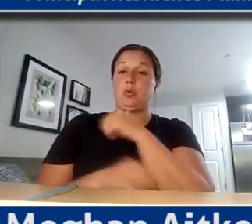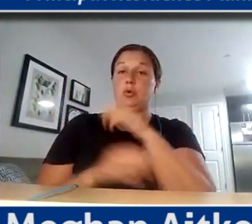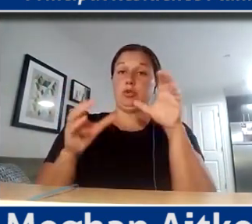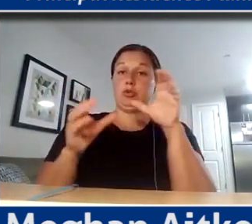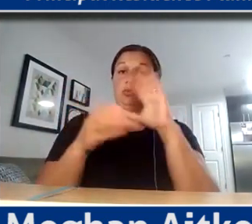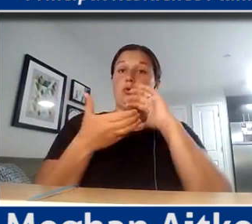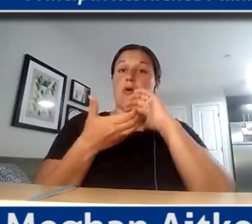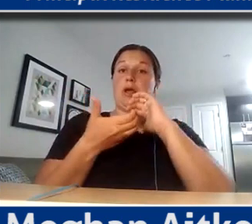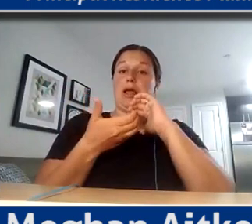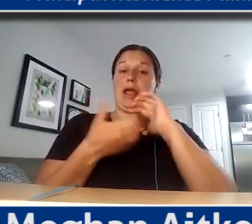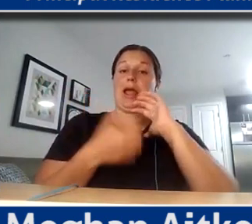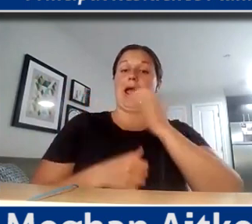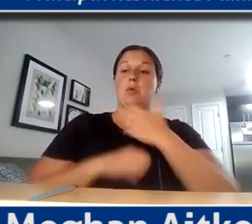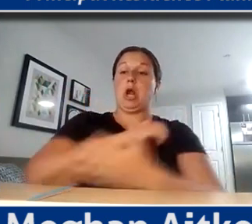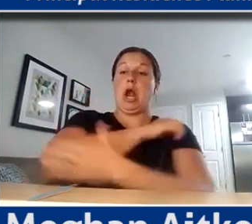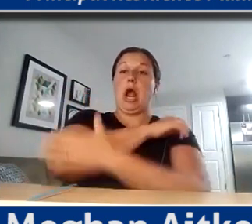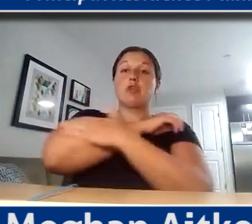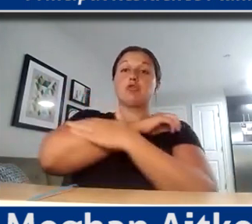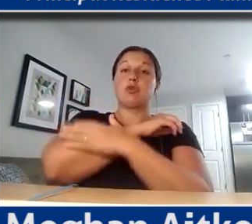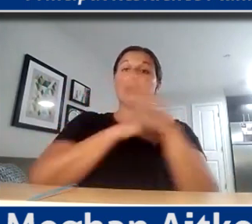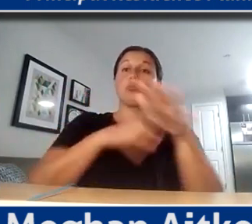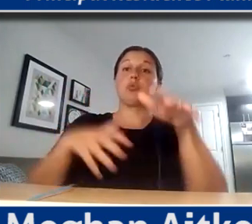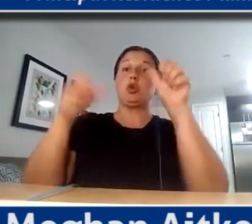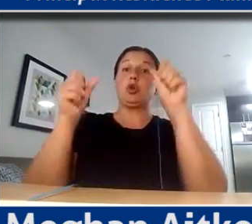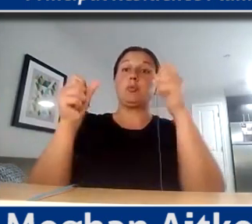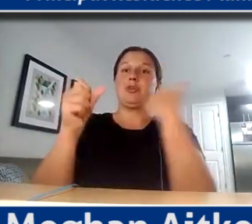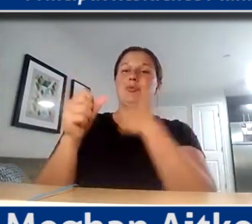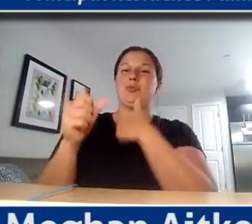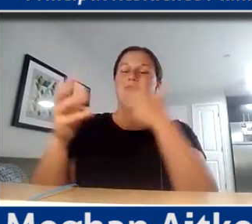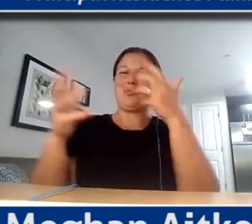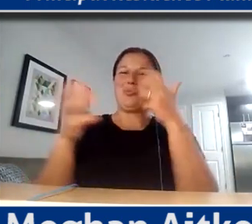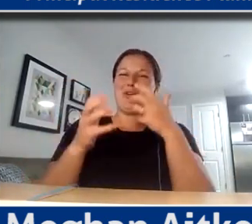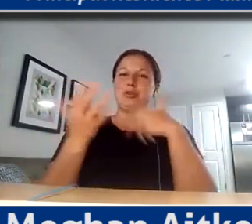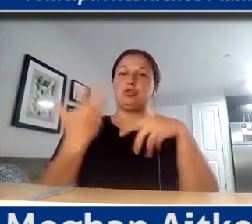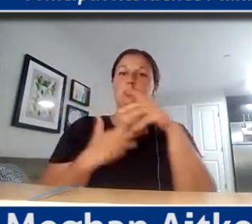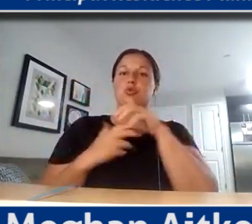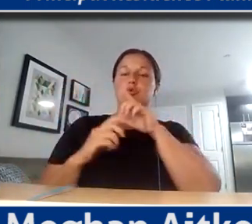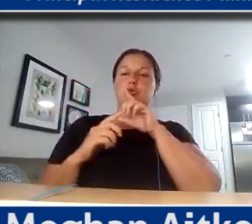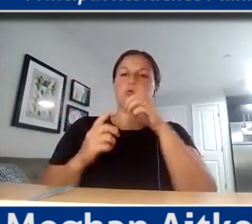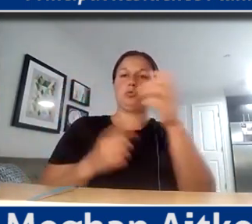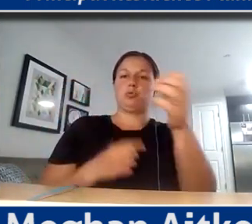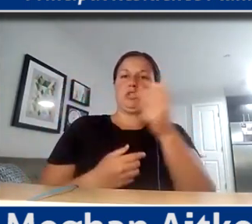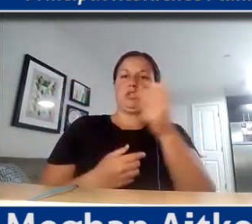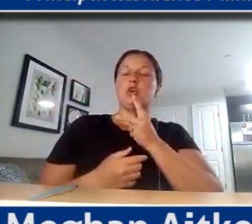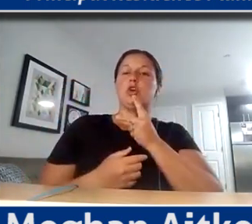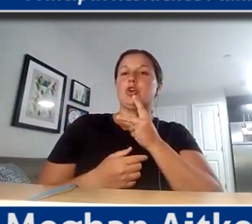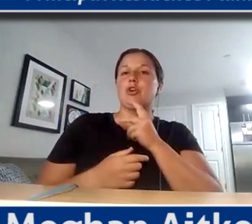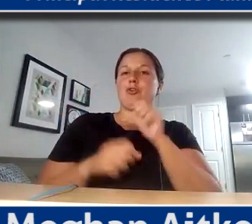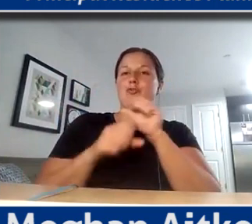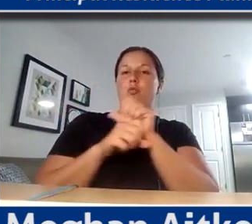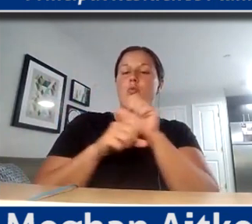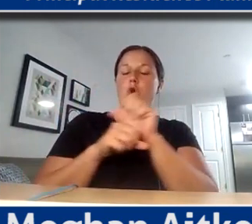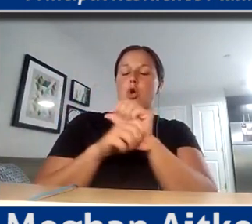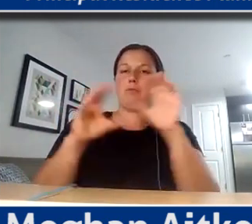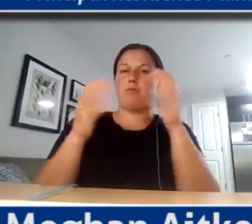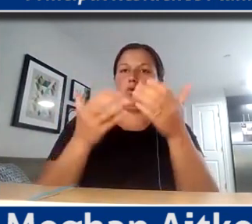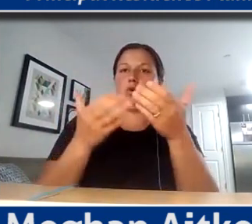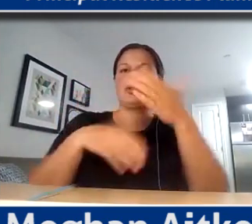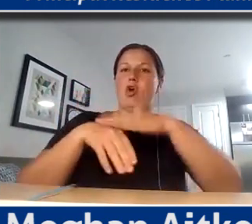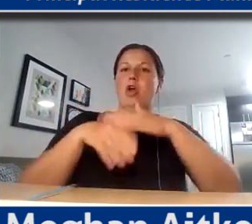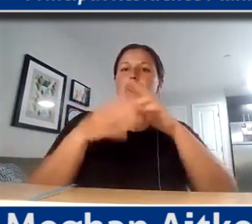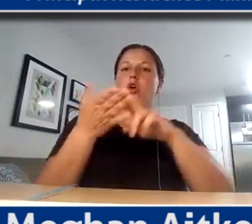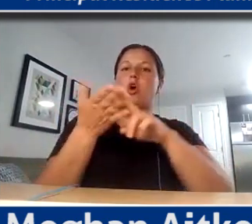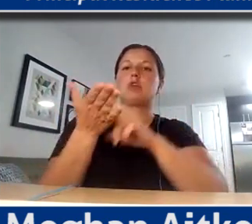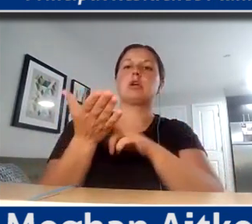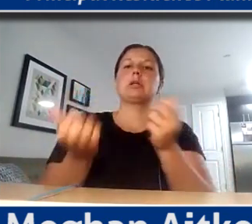procurement, we want the social return of workforce on this particular contract and how much do